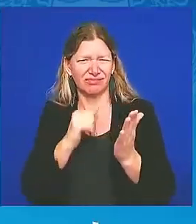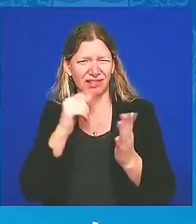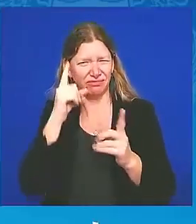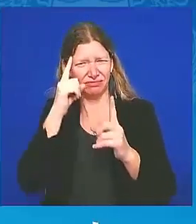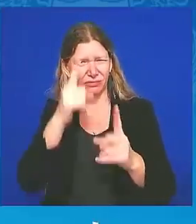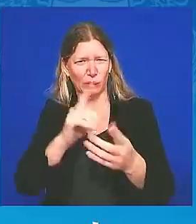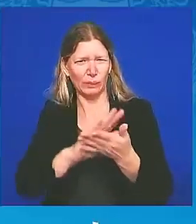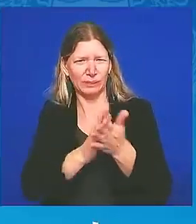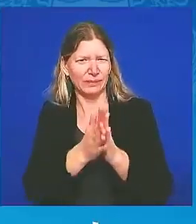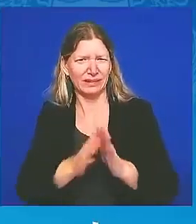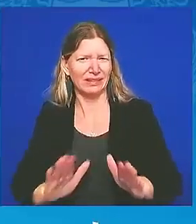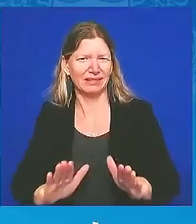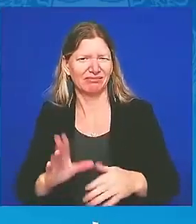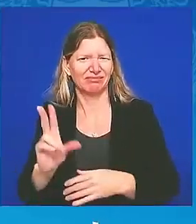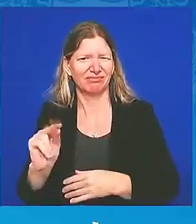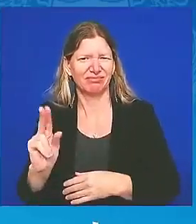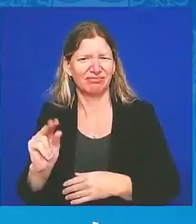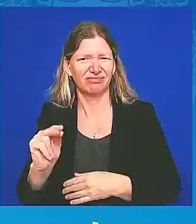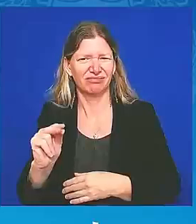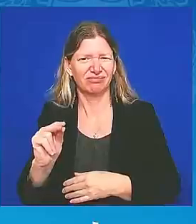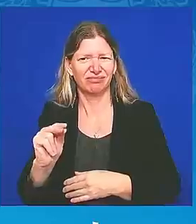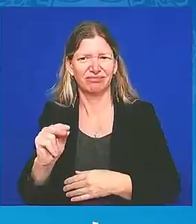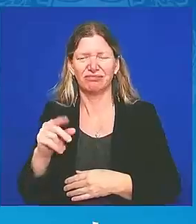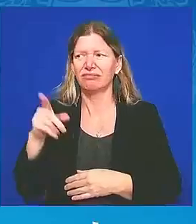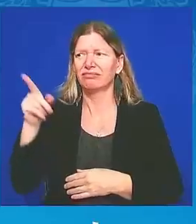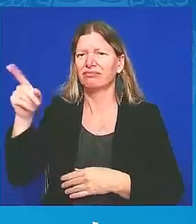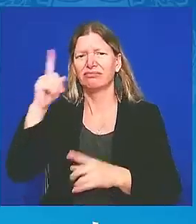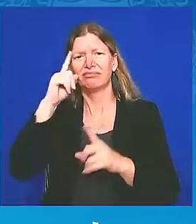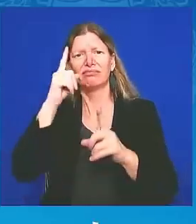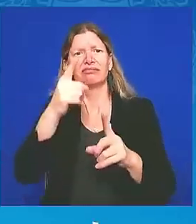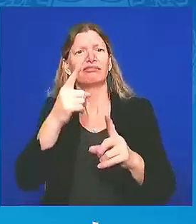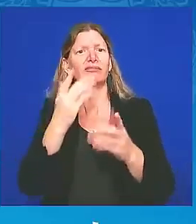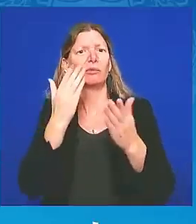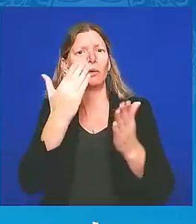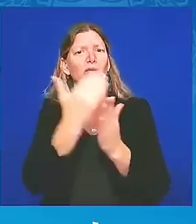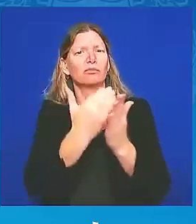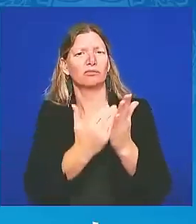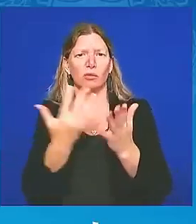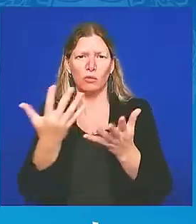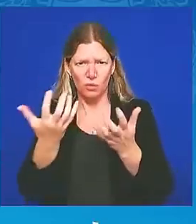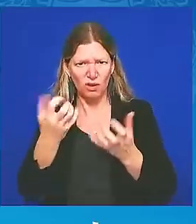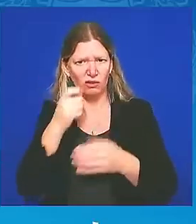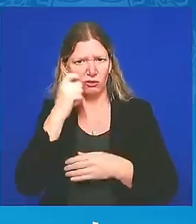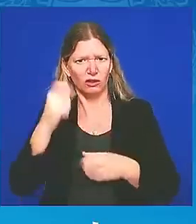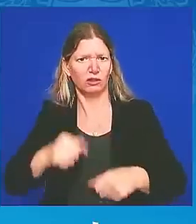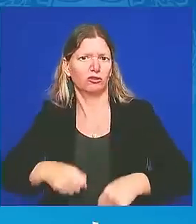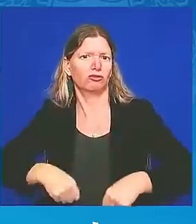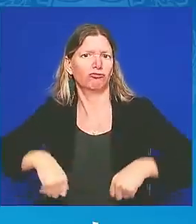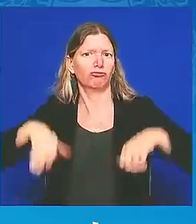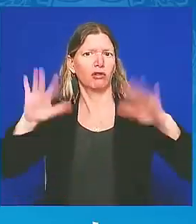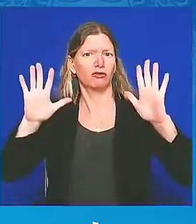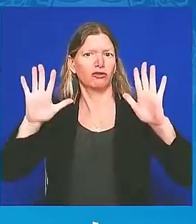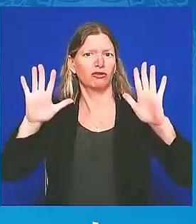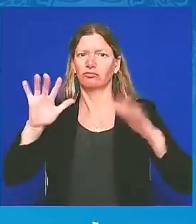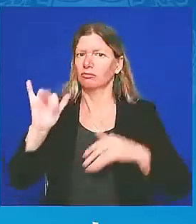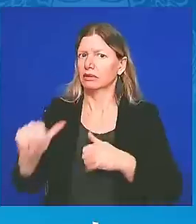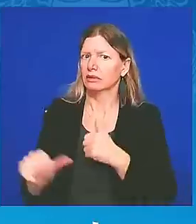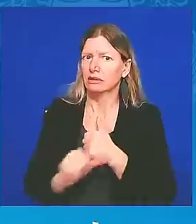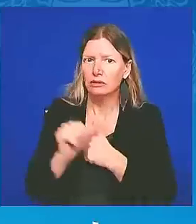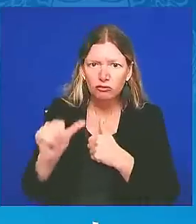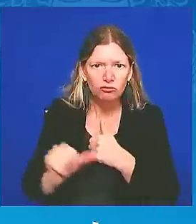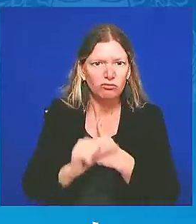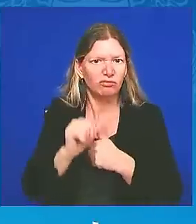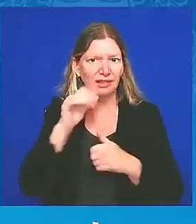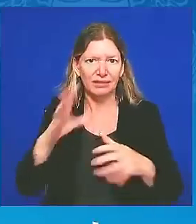surrender, which is dangerous and unacceptable. So, President Zelensky, I look forward to our